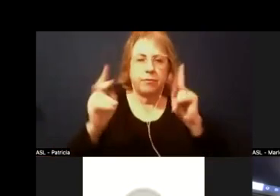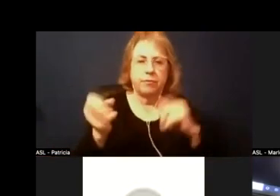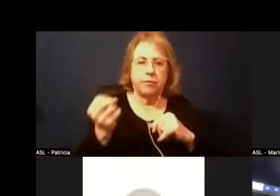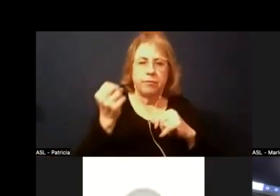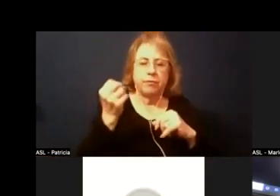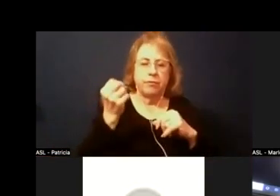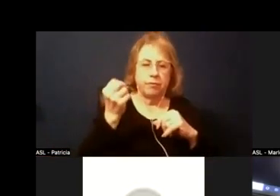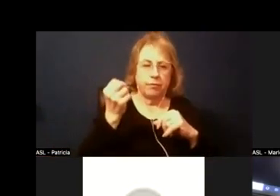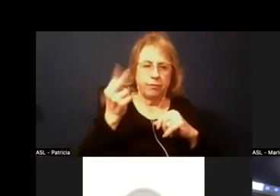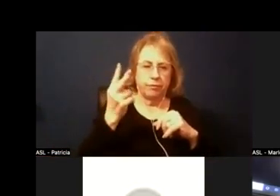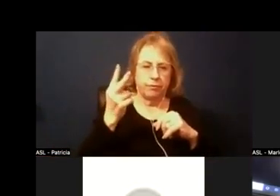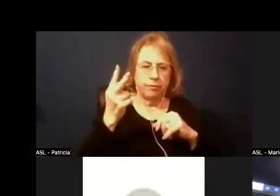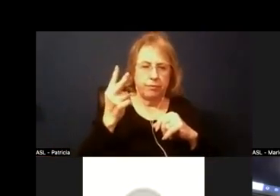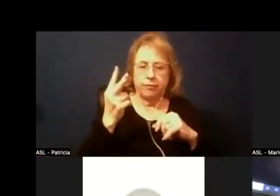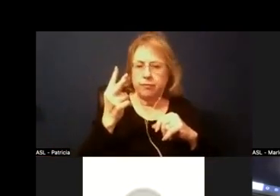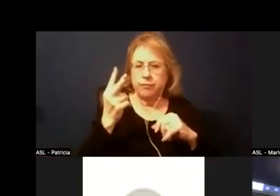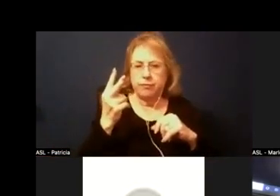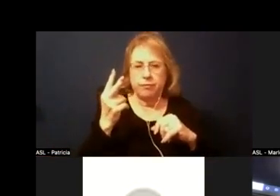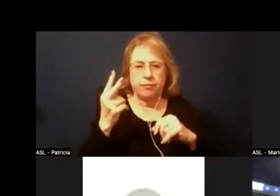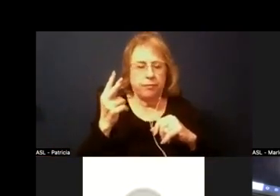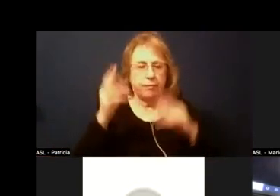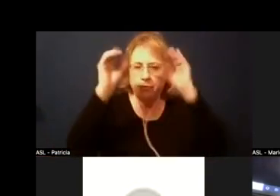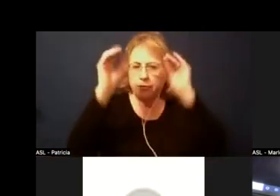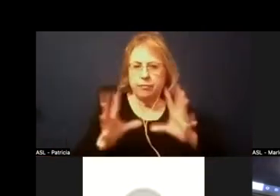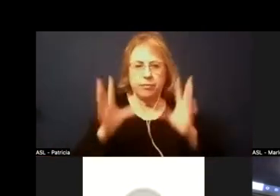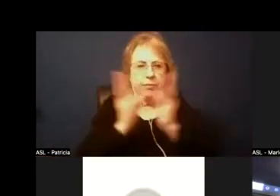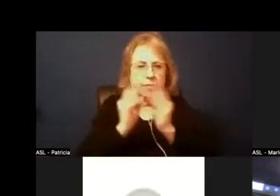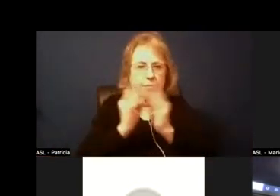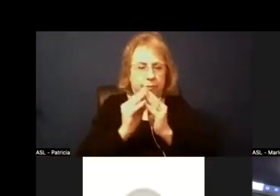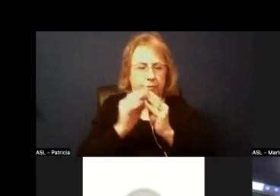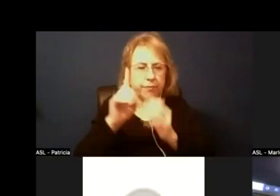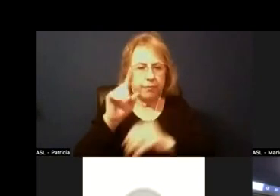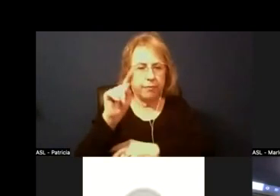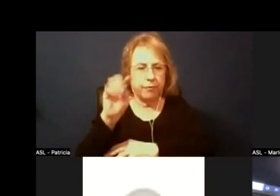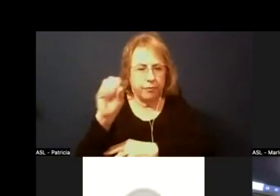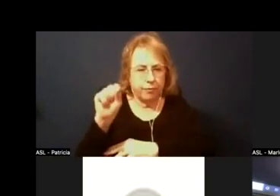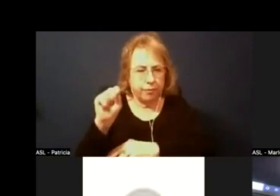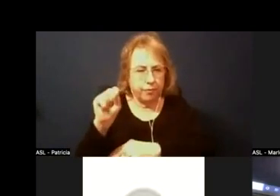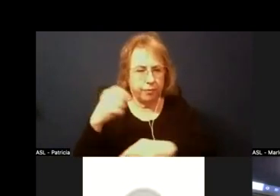dates there's none listed superintendent o'chella do we have any other meetings to attend